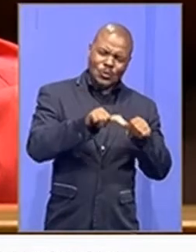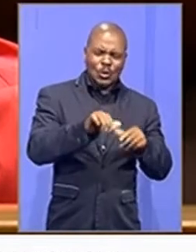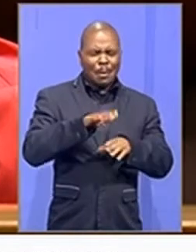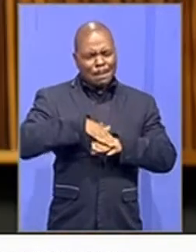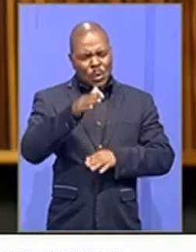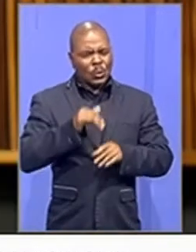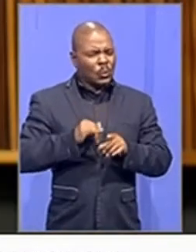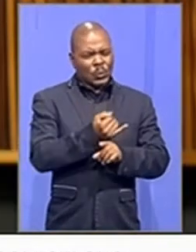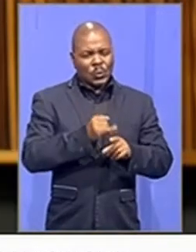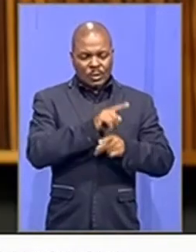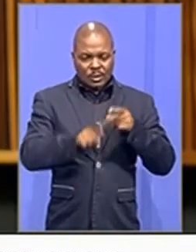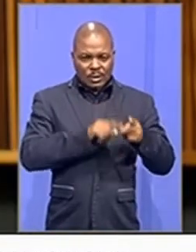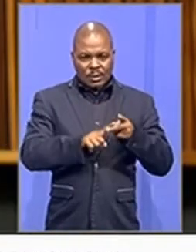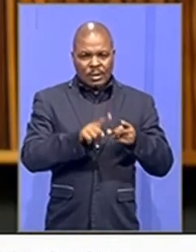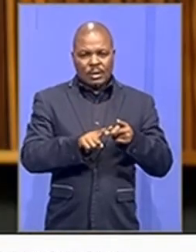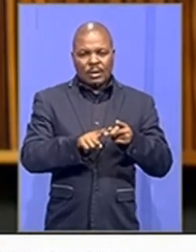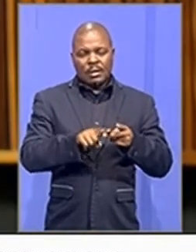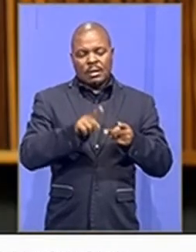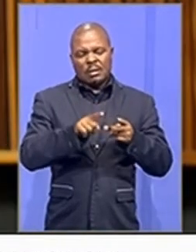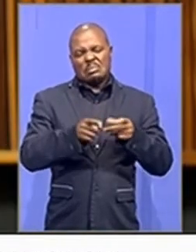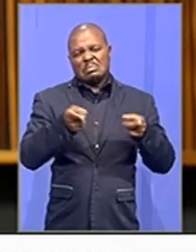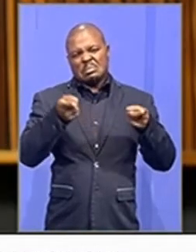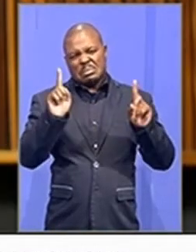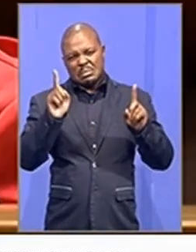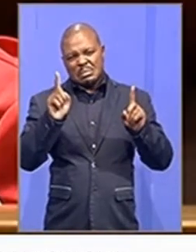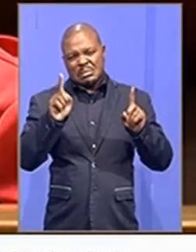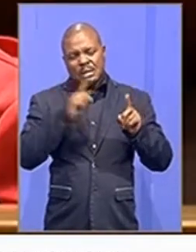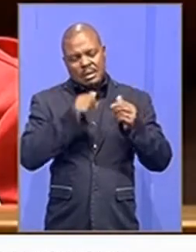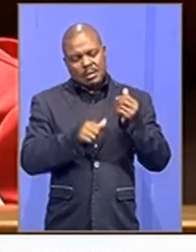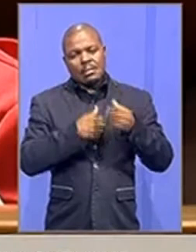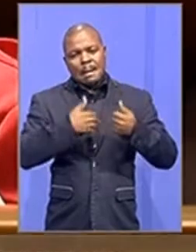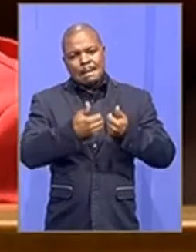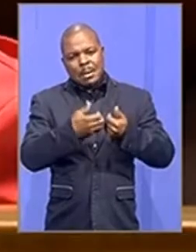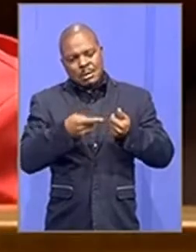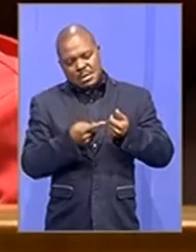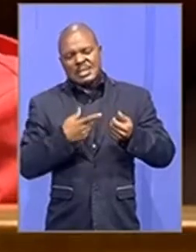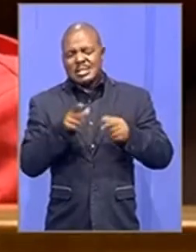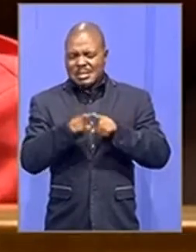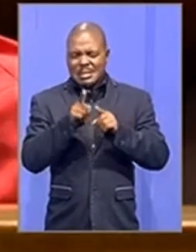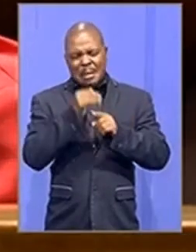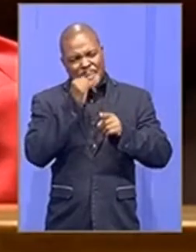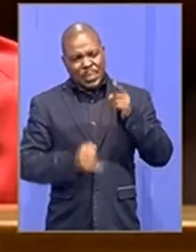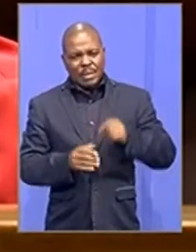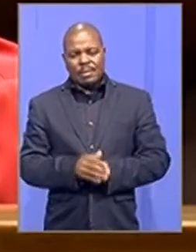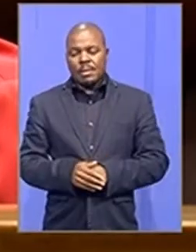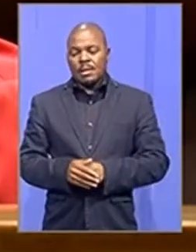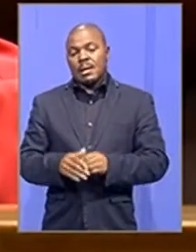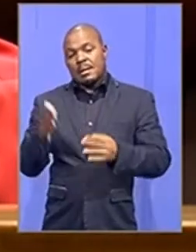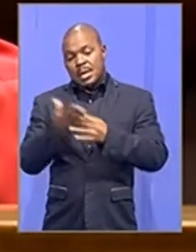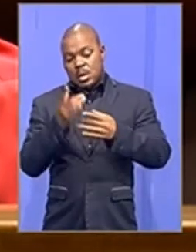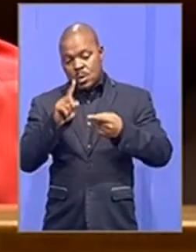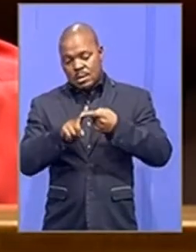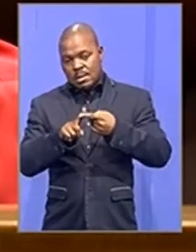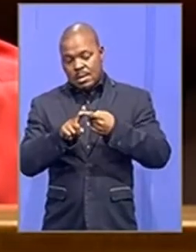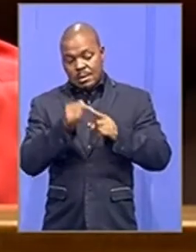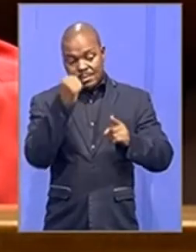alia inflicted the grievous wound to her anus. On count one, murder, you are sentenced to